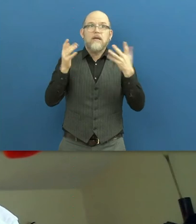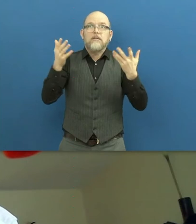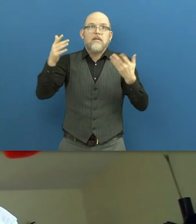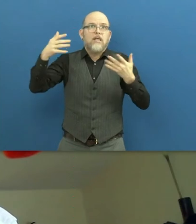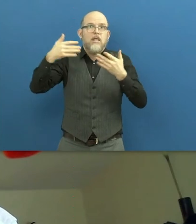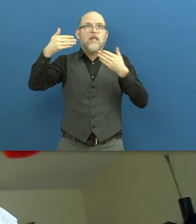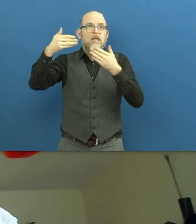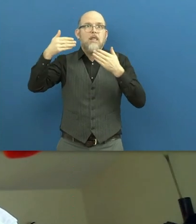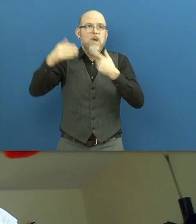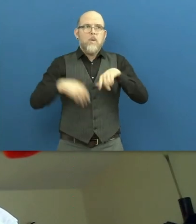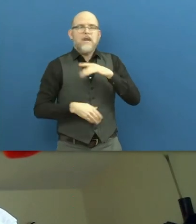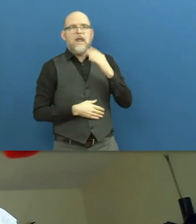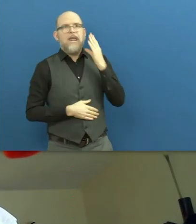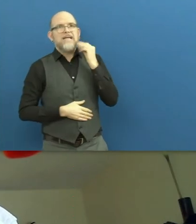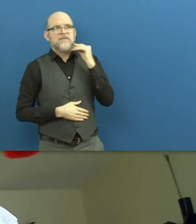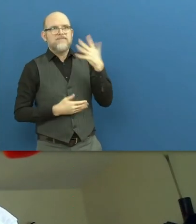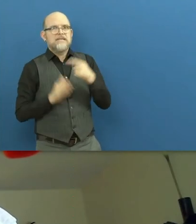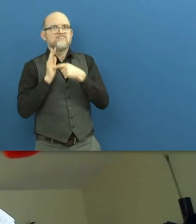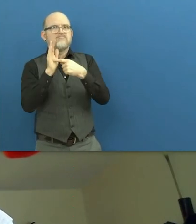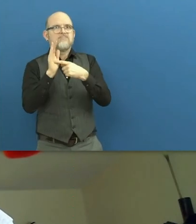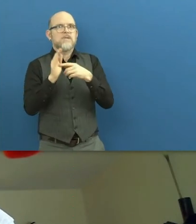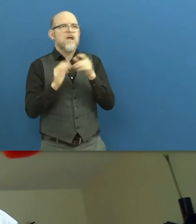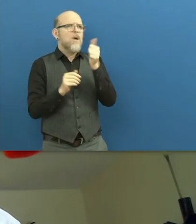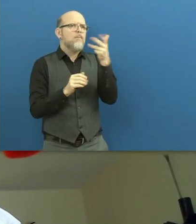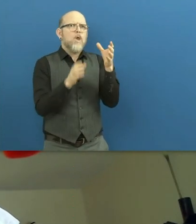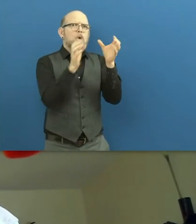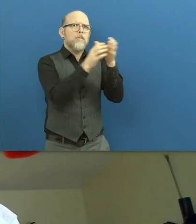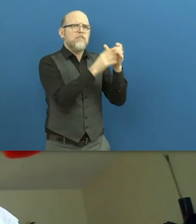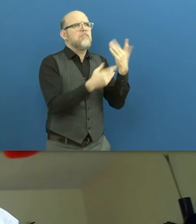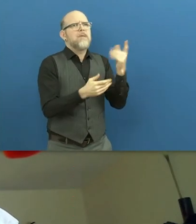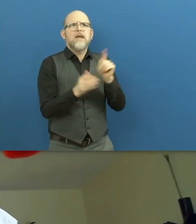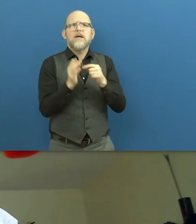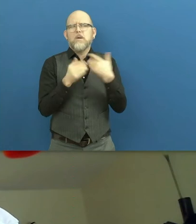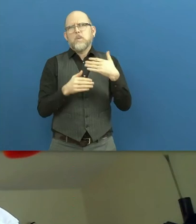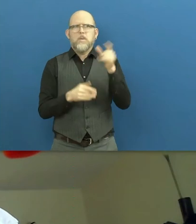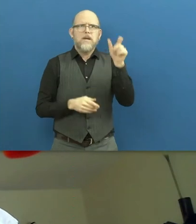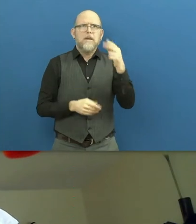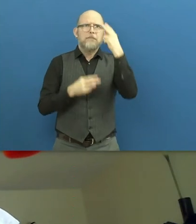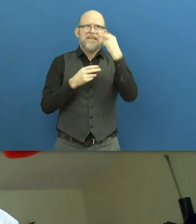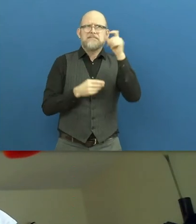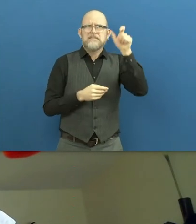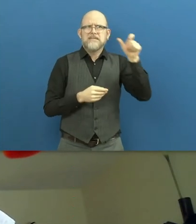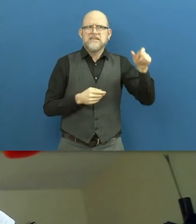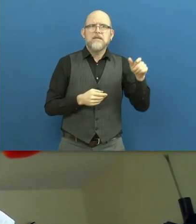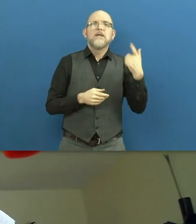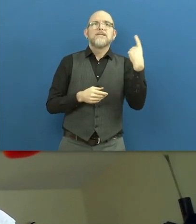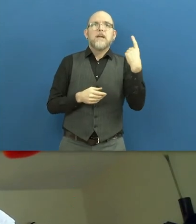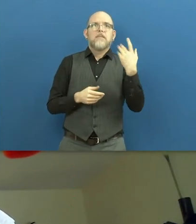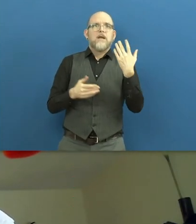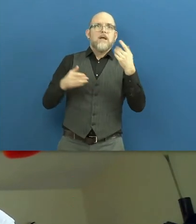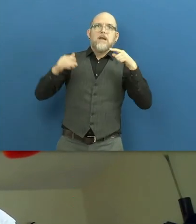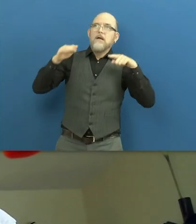experience, we have shown how certain groups such as people who have deafblindness are finding it harder